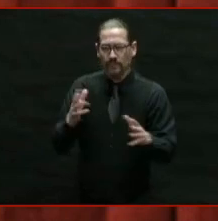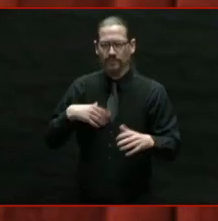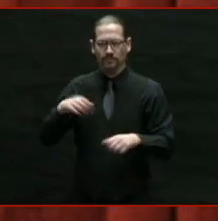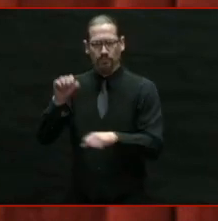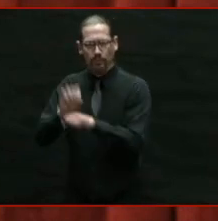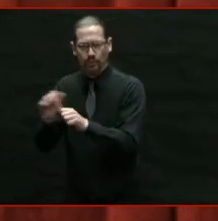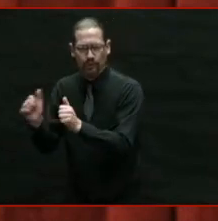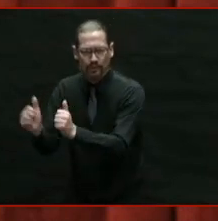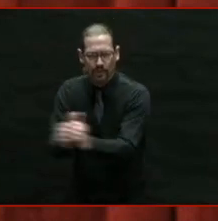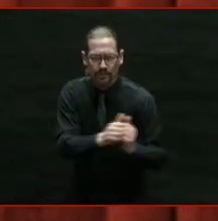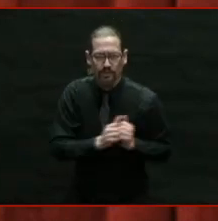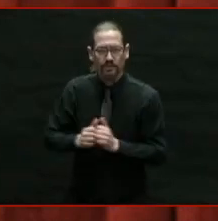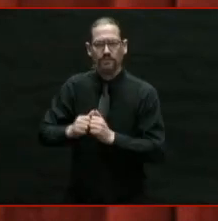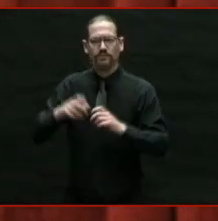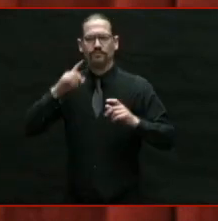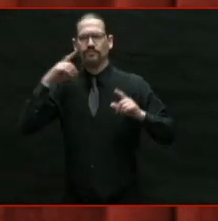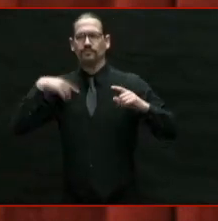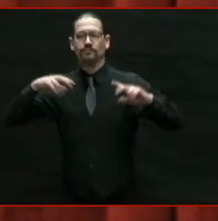Rhode Island's comeback.